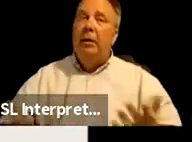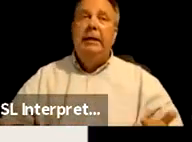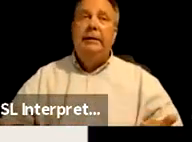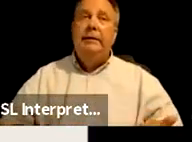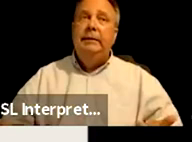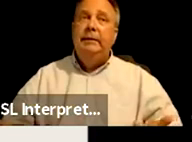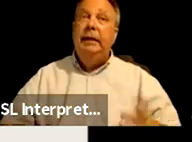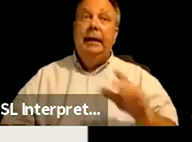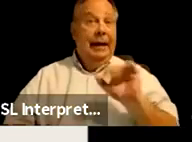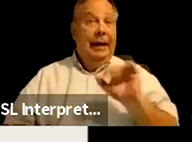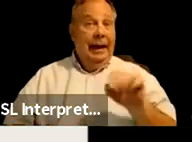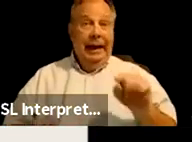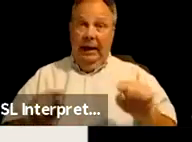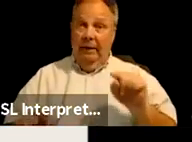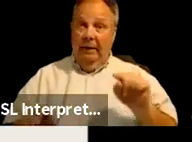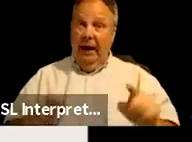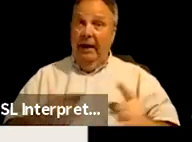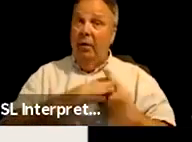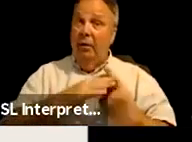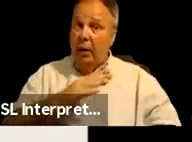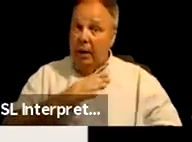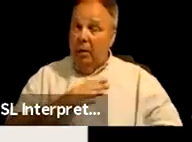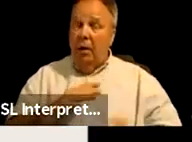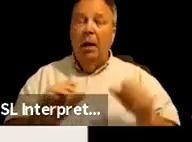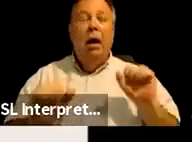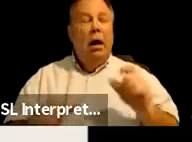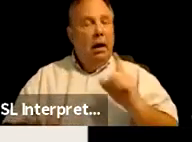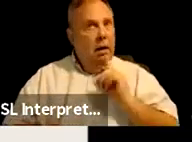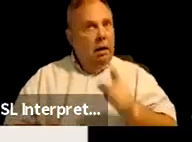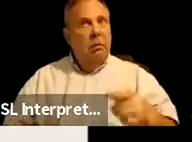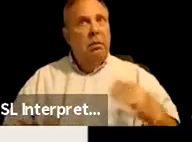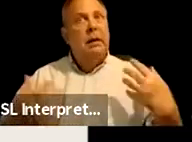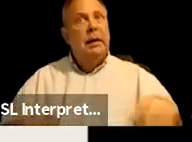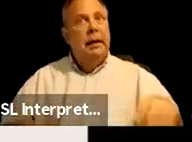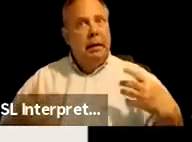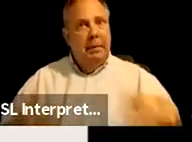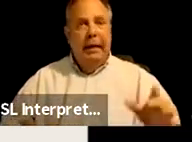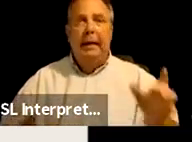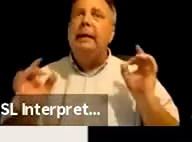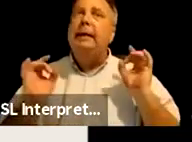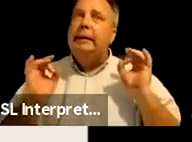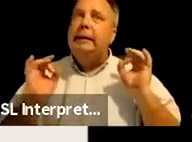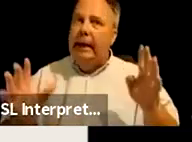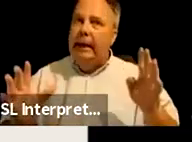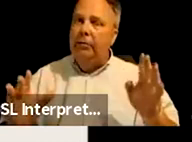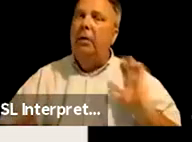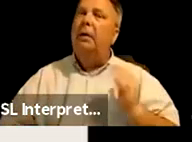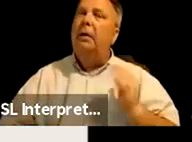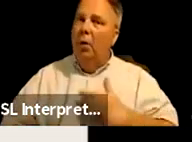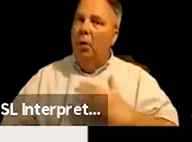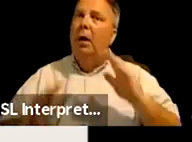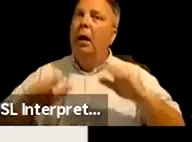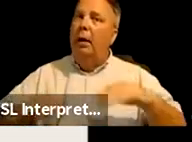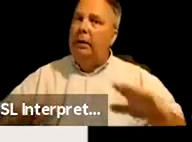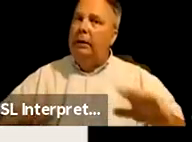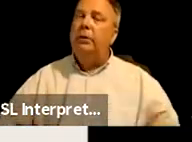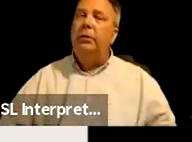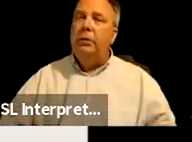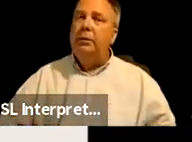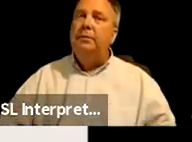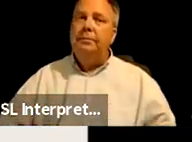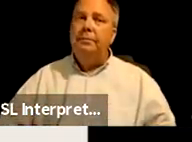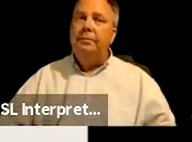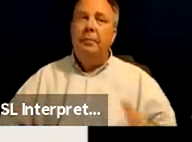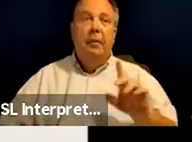If either of them went away, it could really be catastrophic for our children, um,